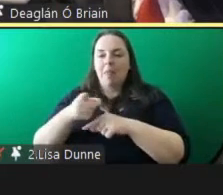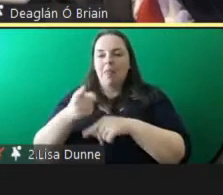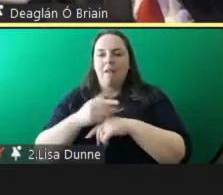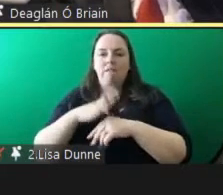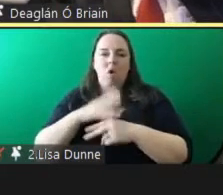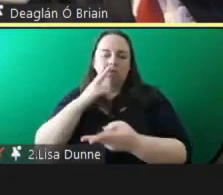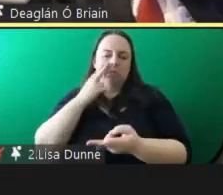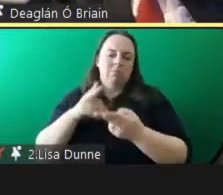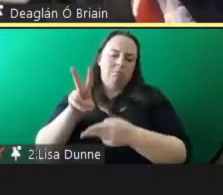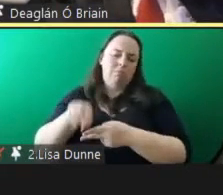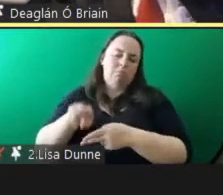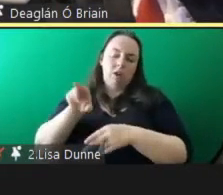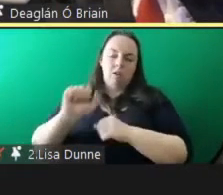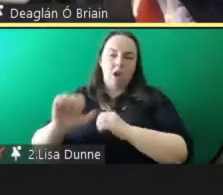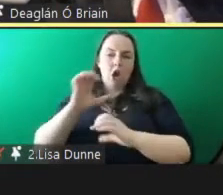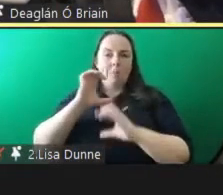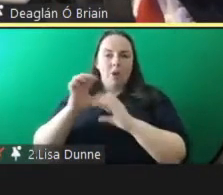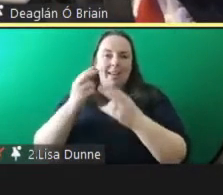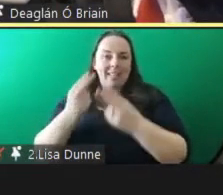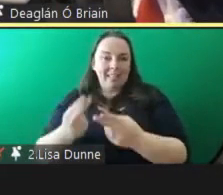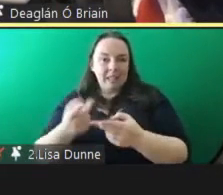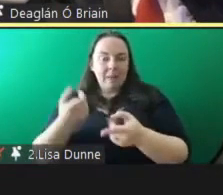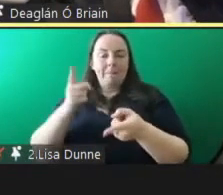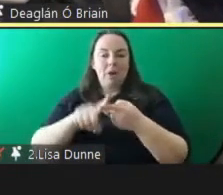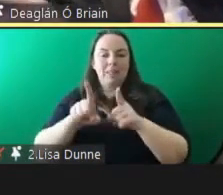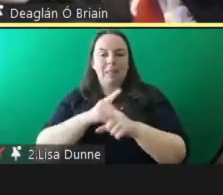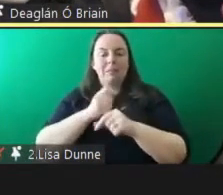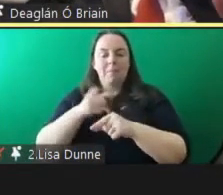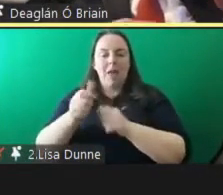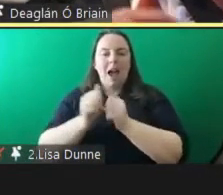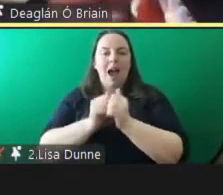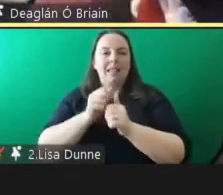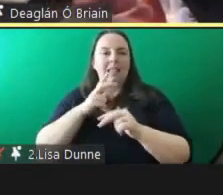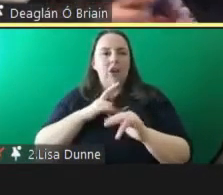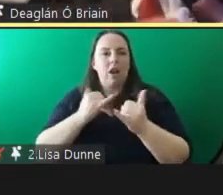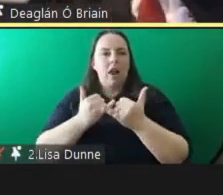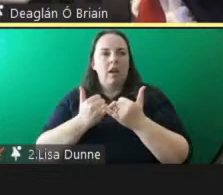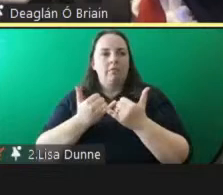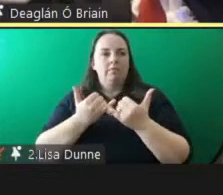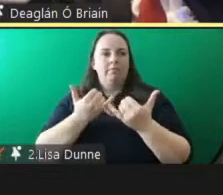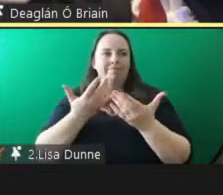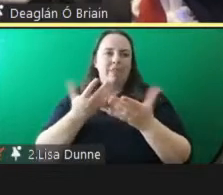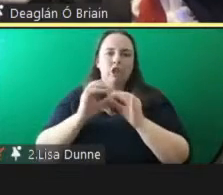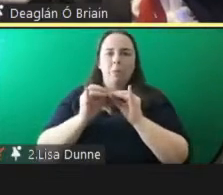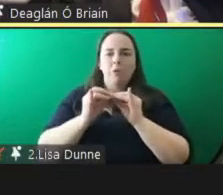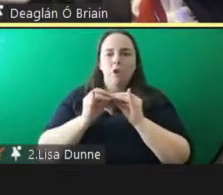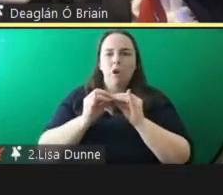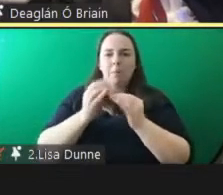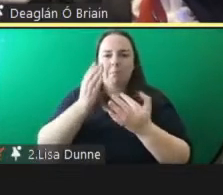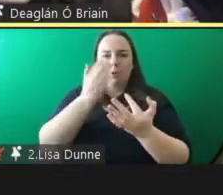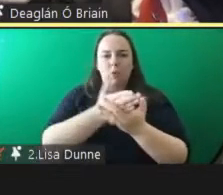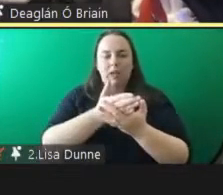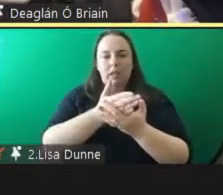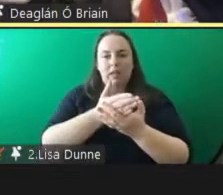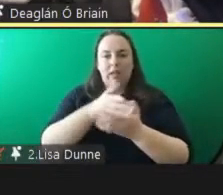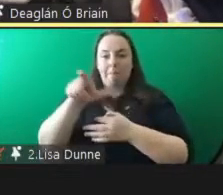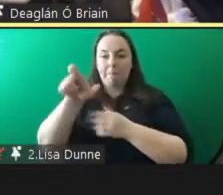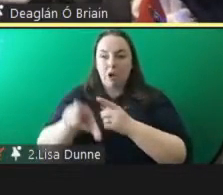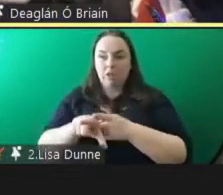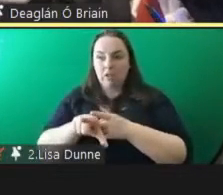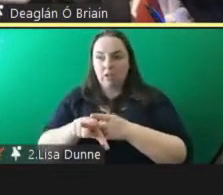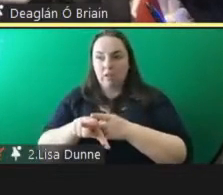needs um and to act as almost as an interpreter uh between the the person